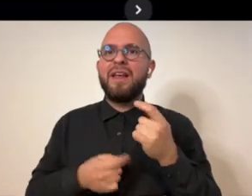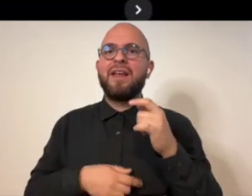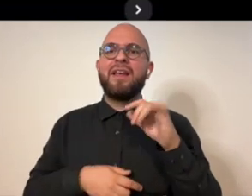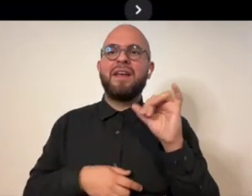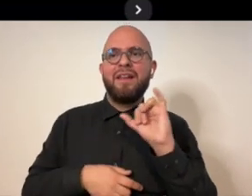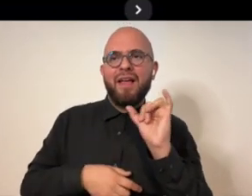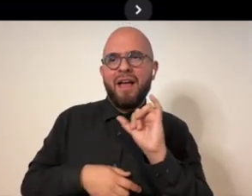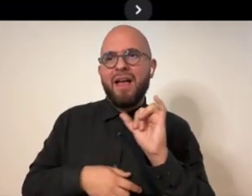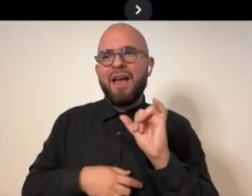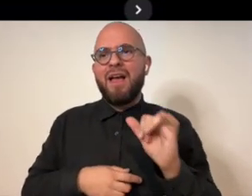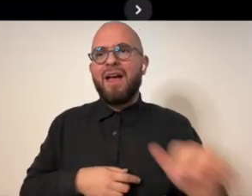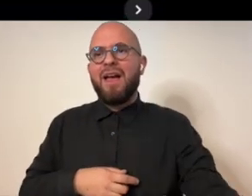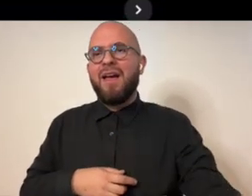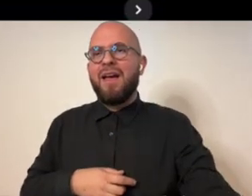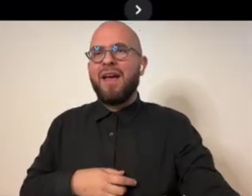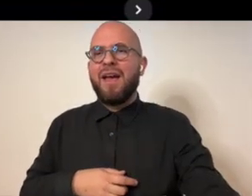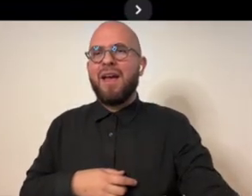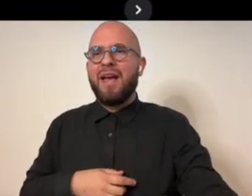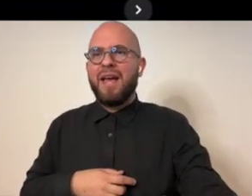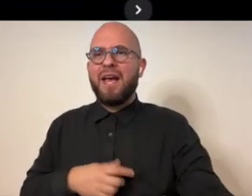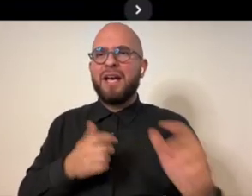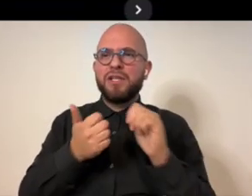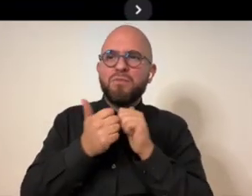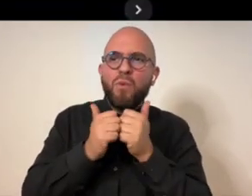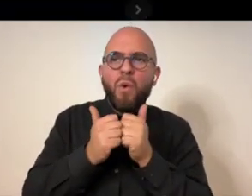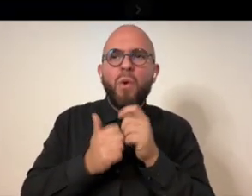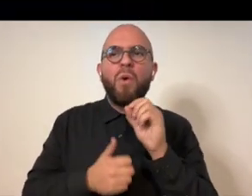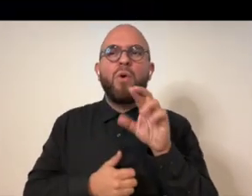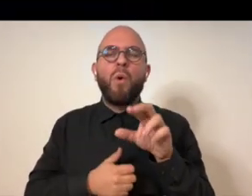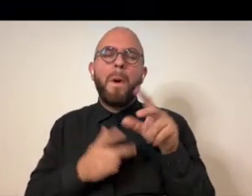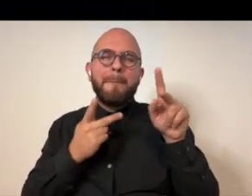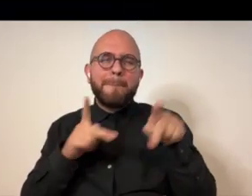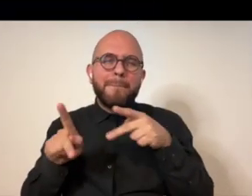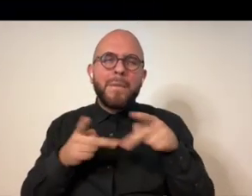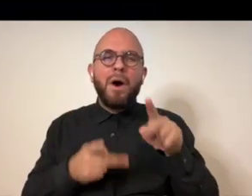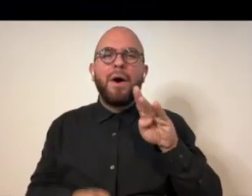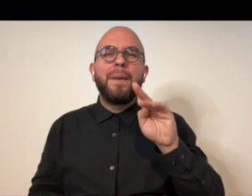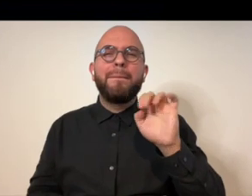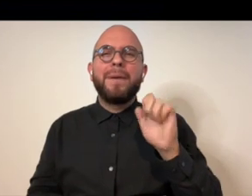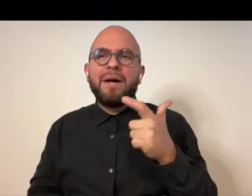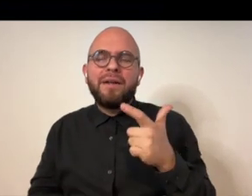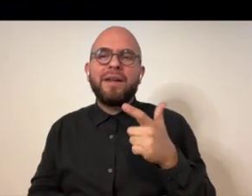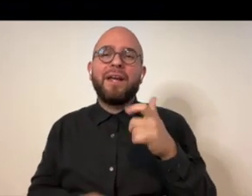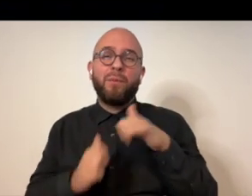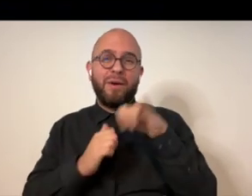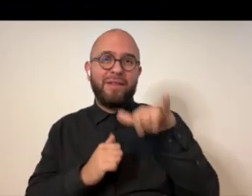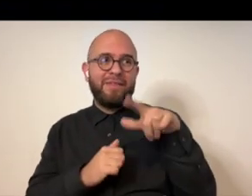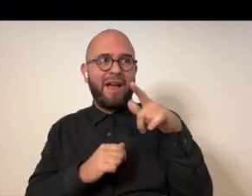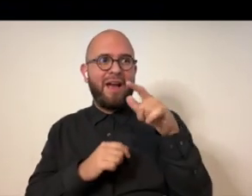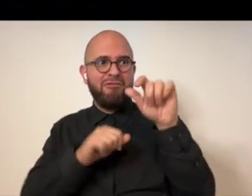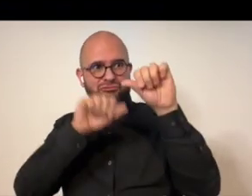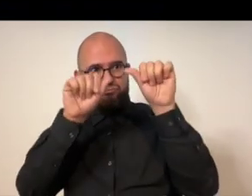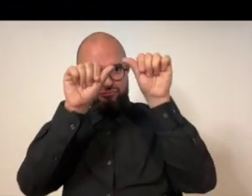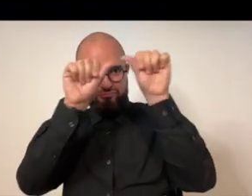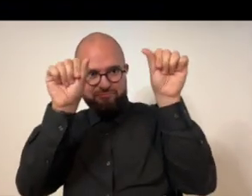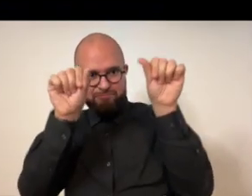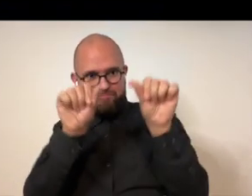like tardy bunting or yeah or it's like you know supporting your team with that shape